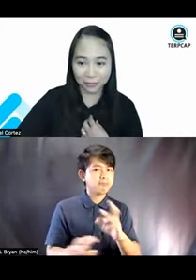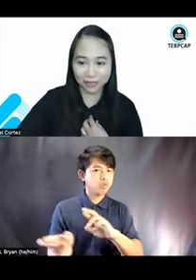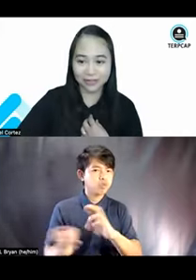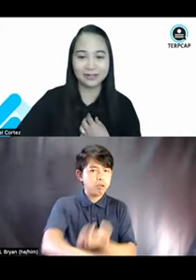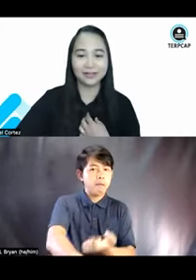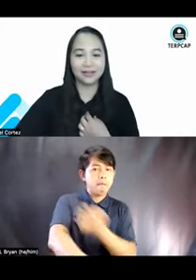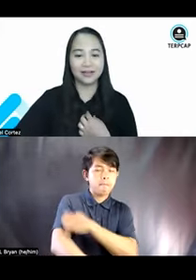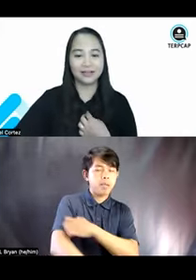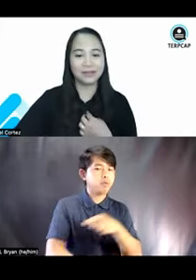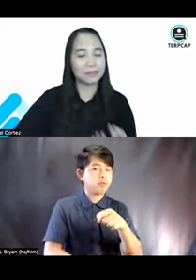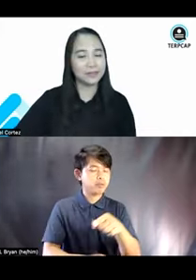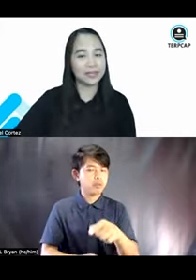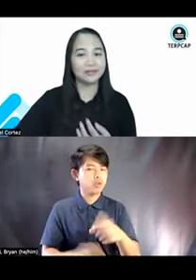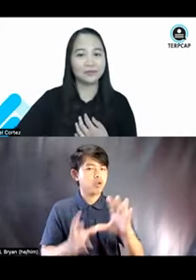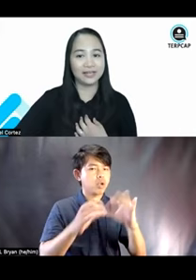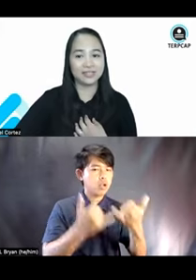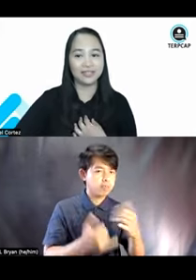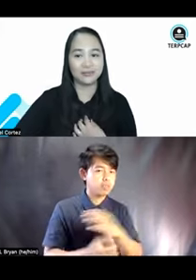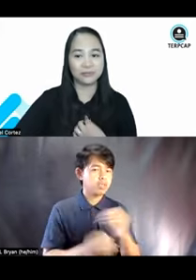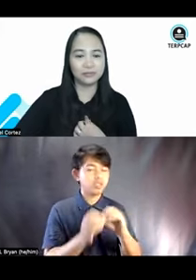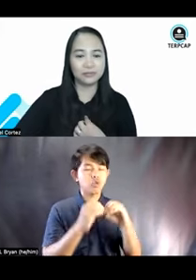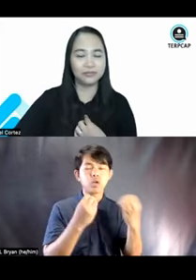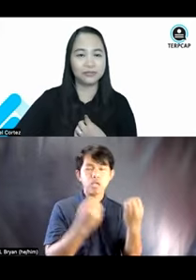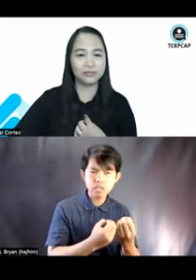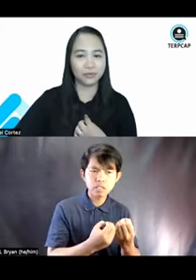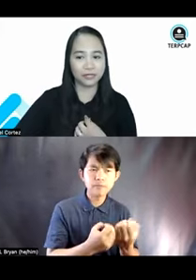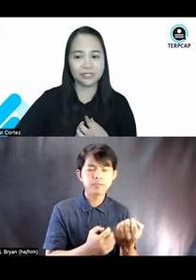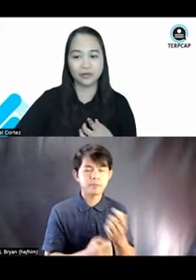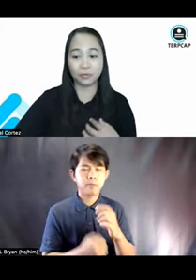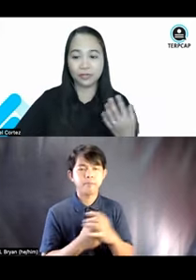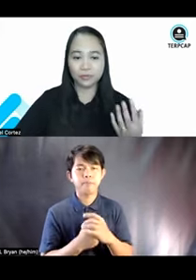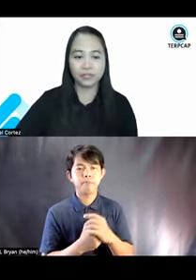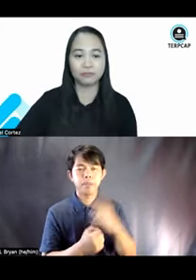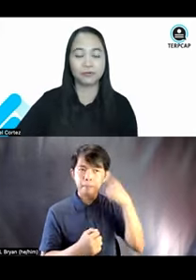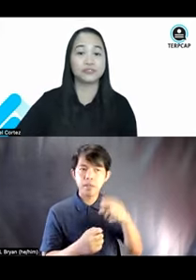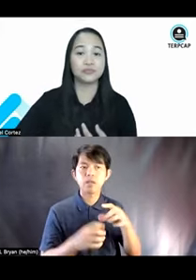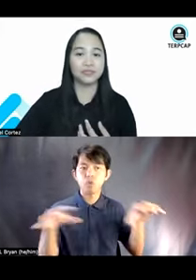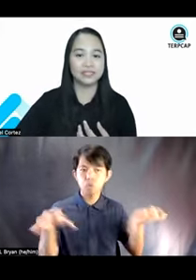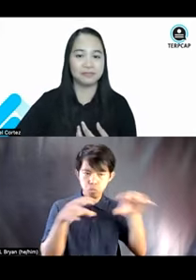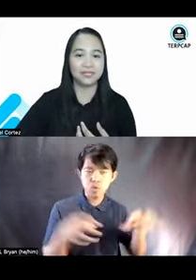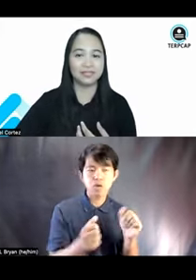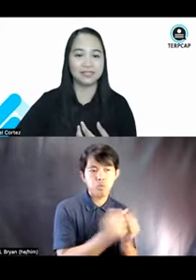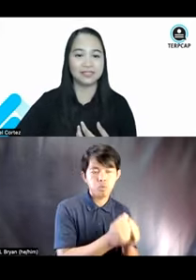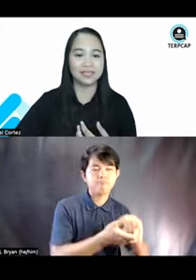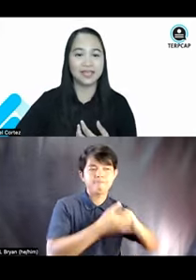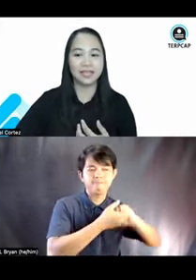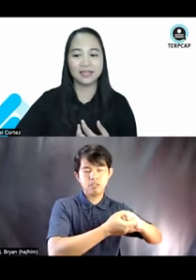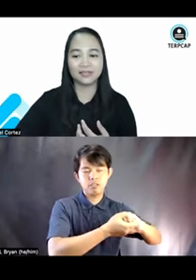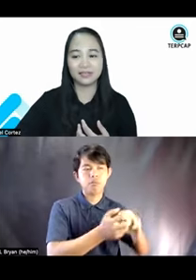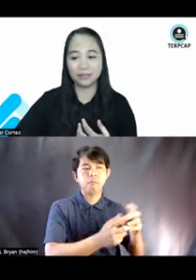empower, uh, the company and the organization to, of course, uh, work with persons with disabilities.